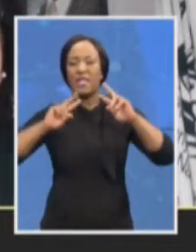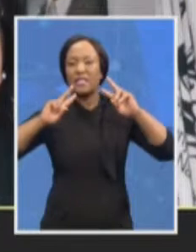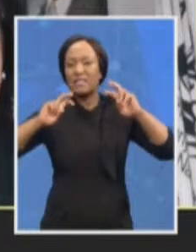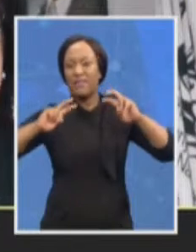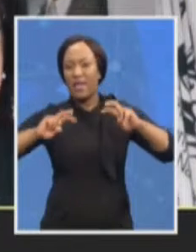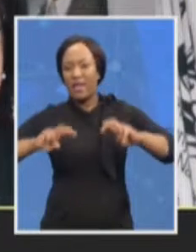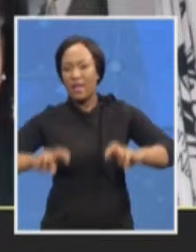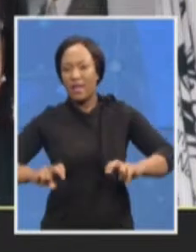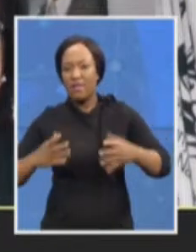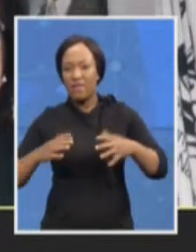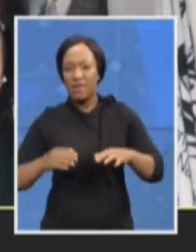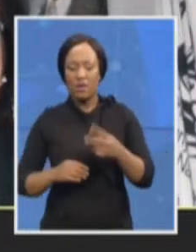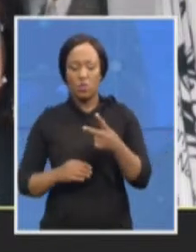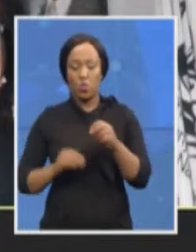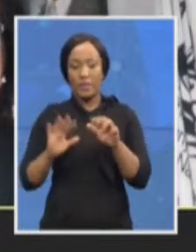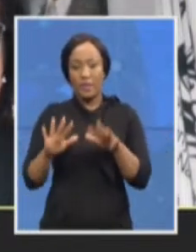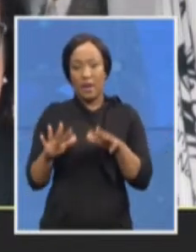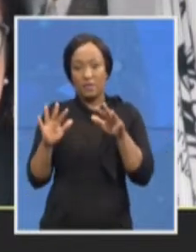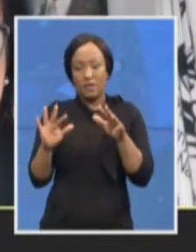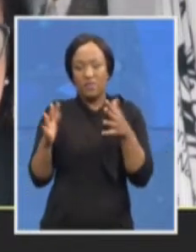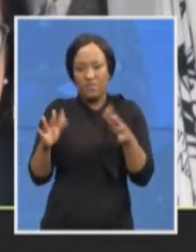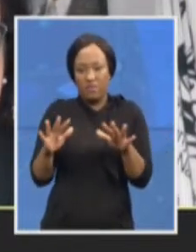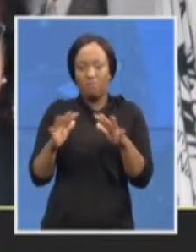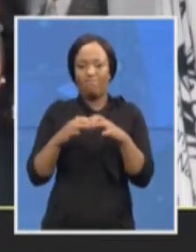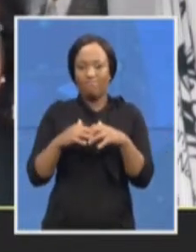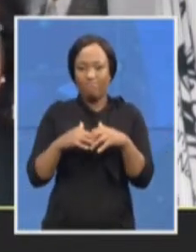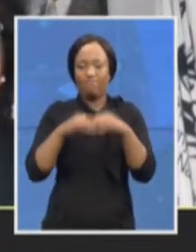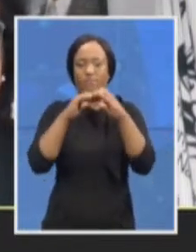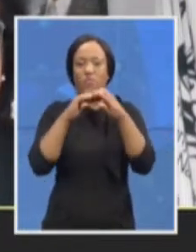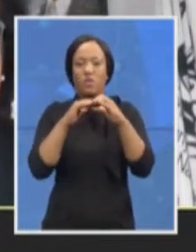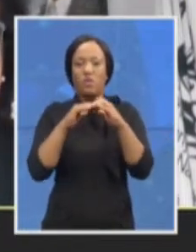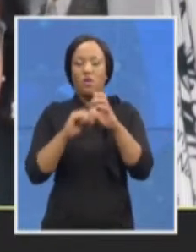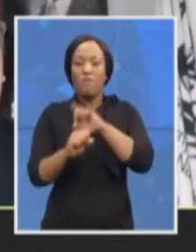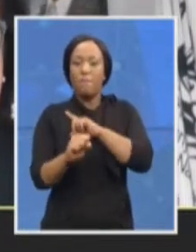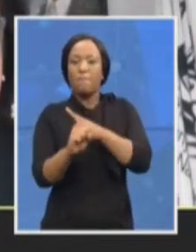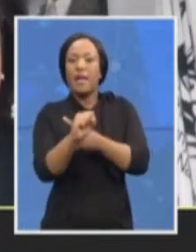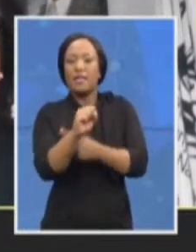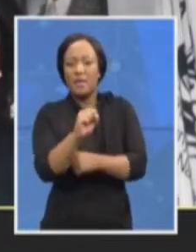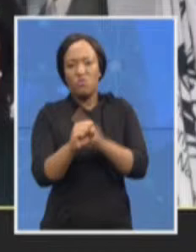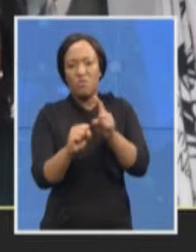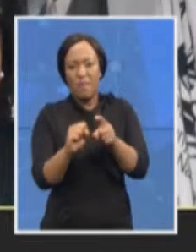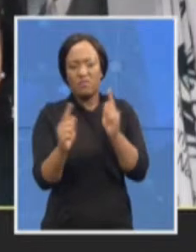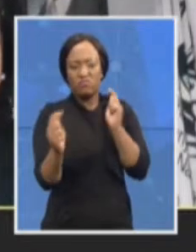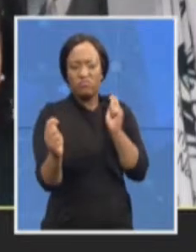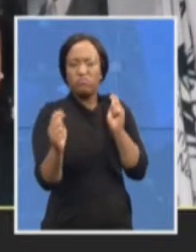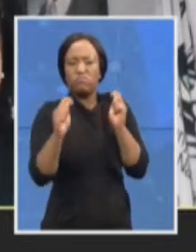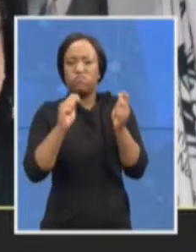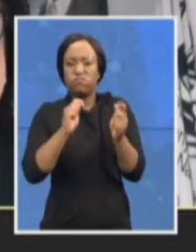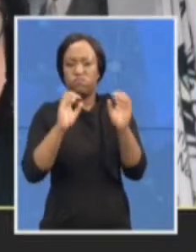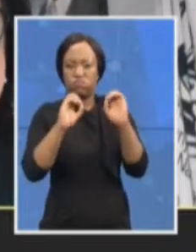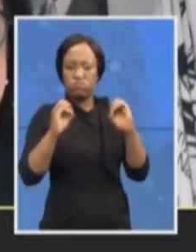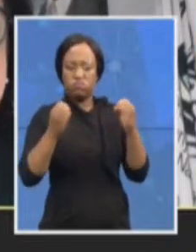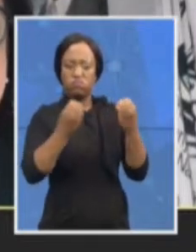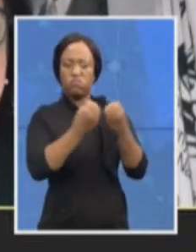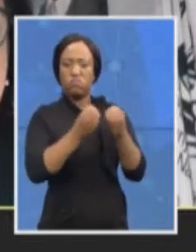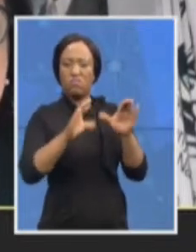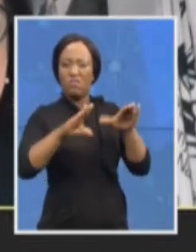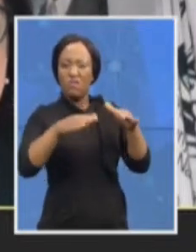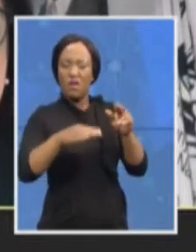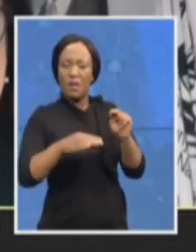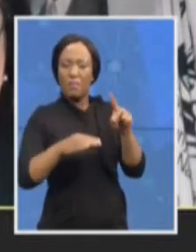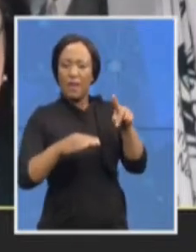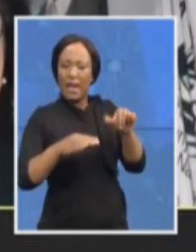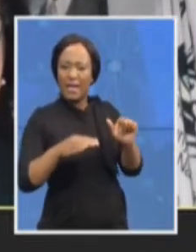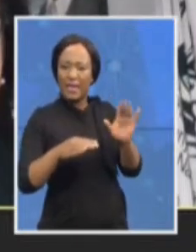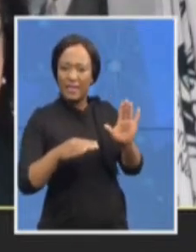us a mandate for change. And so the NPA was and is and was and still is full